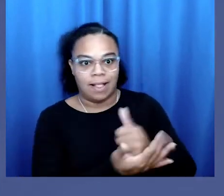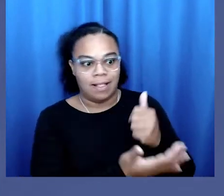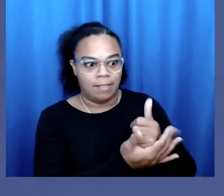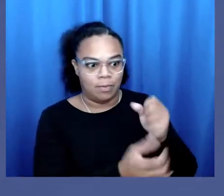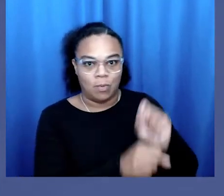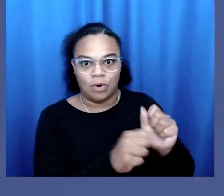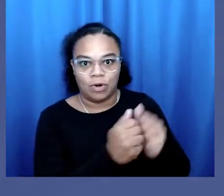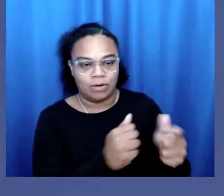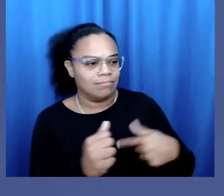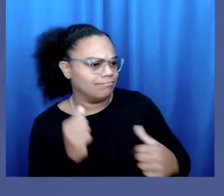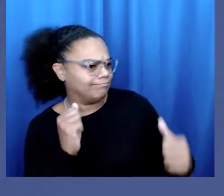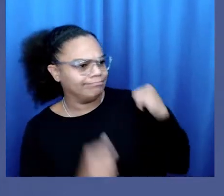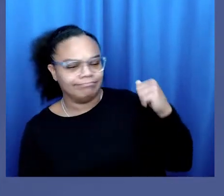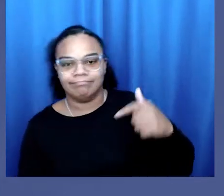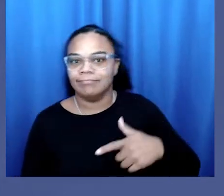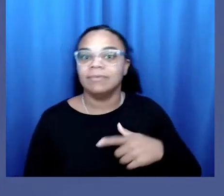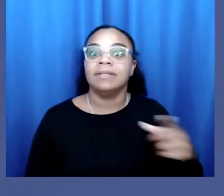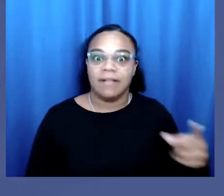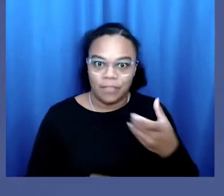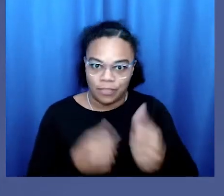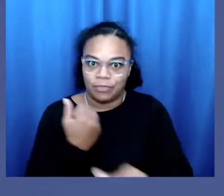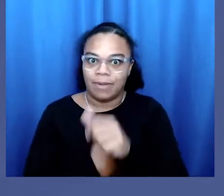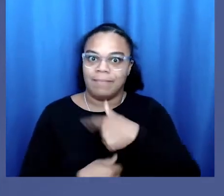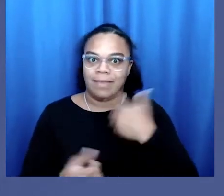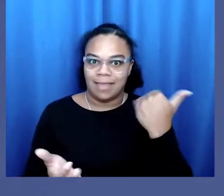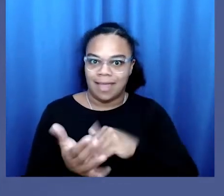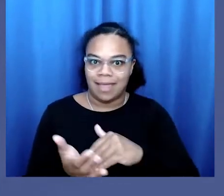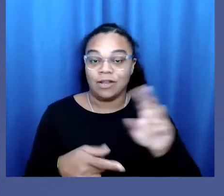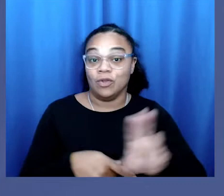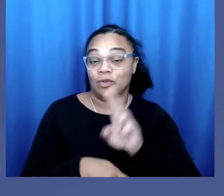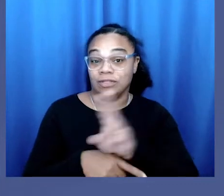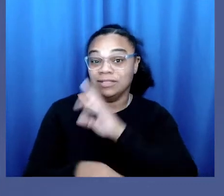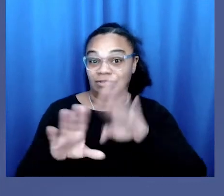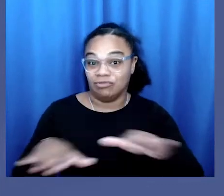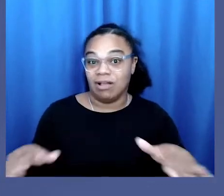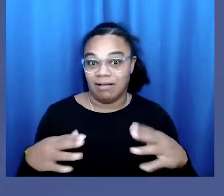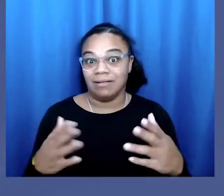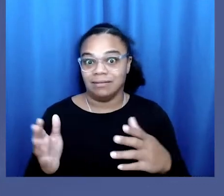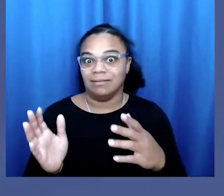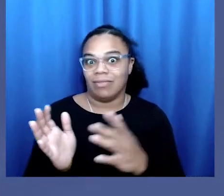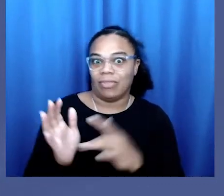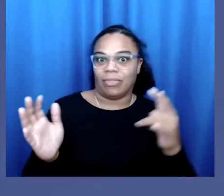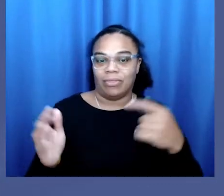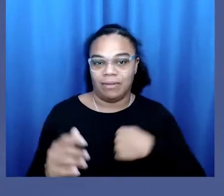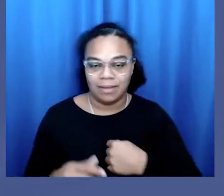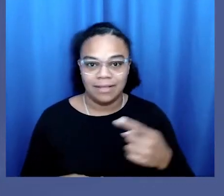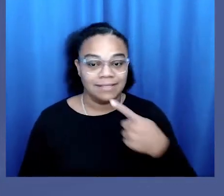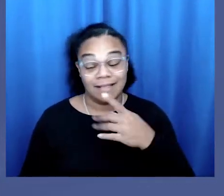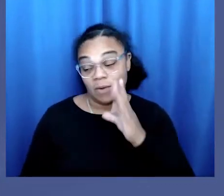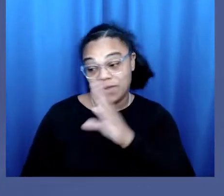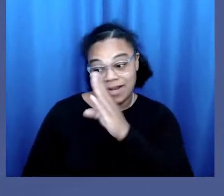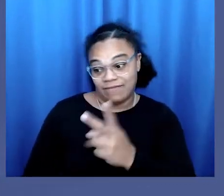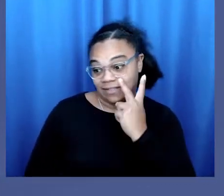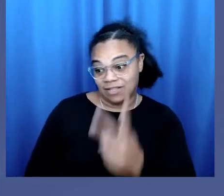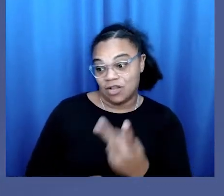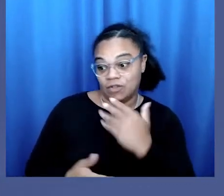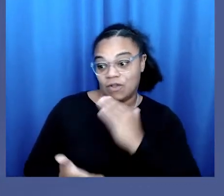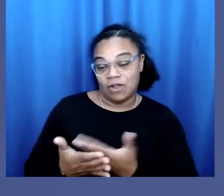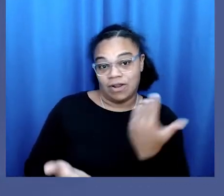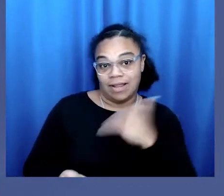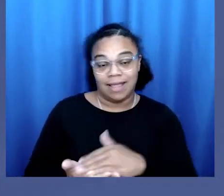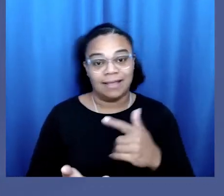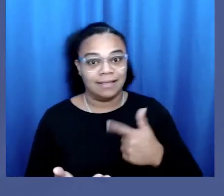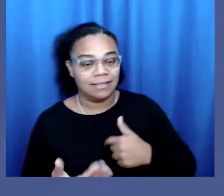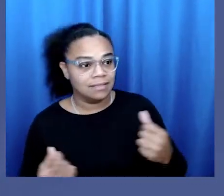and I refuse. He threatens me again, using our child as leverage, saying that I will never see my daughter again. I'm